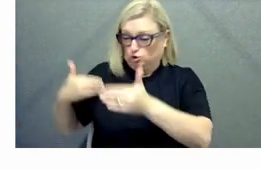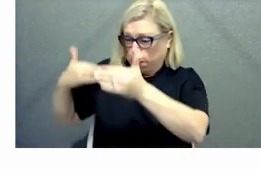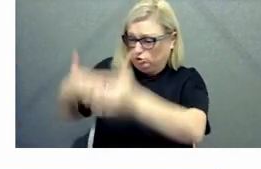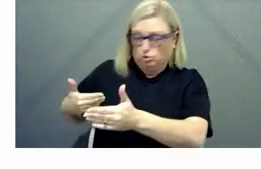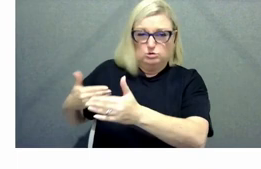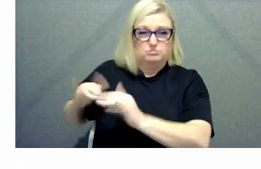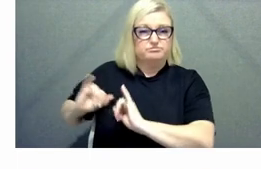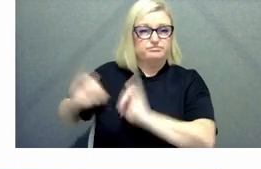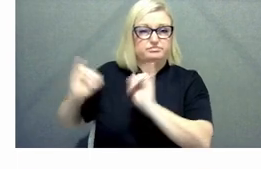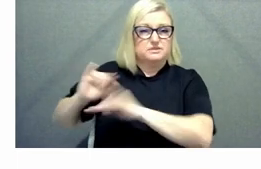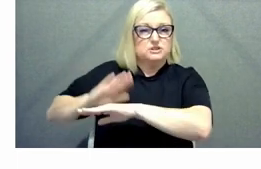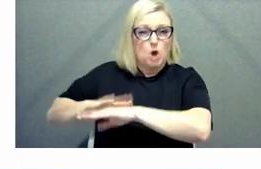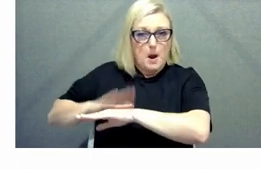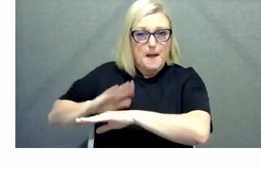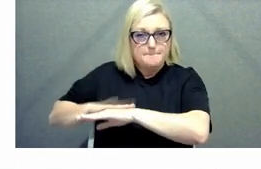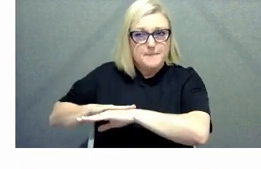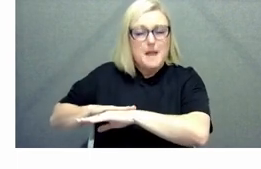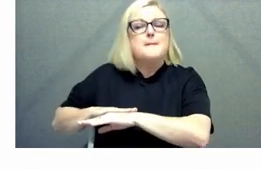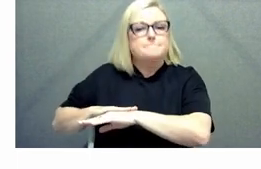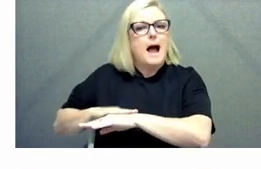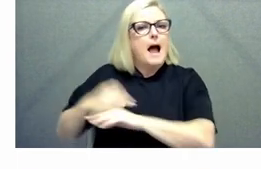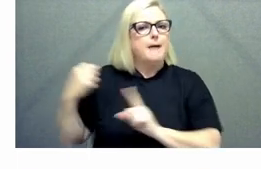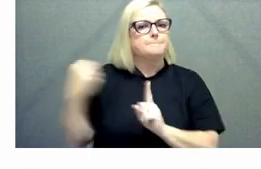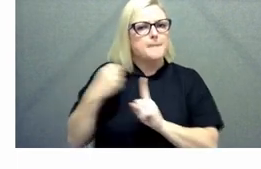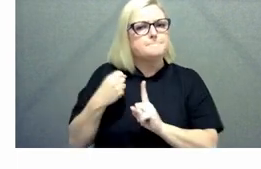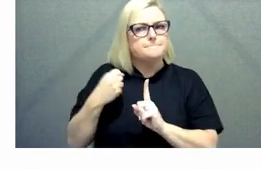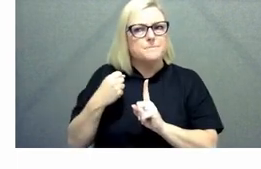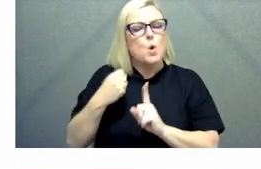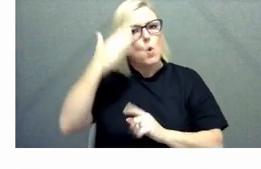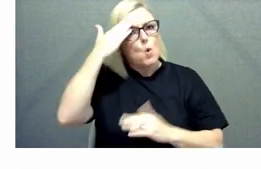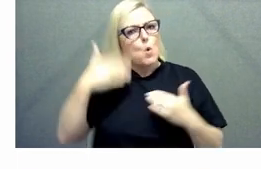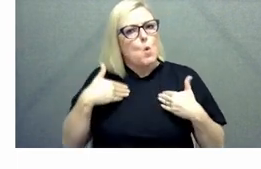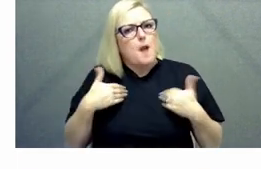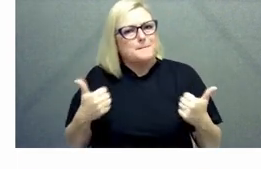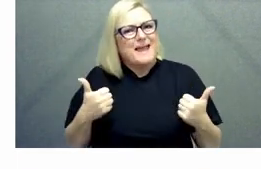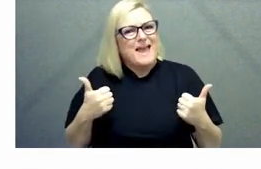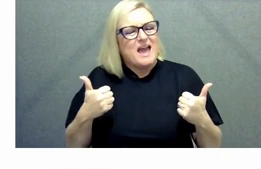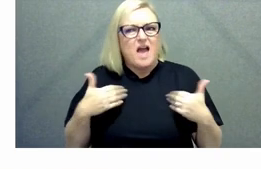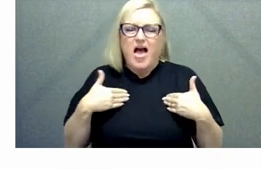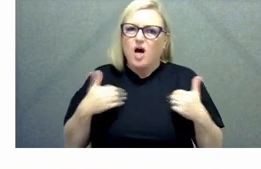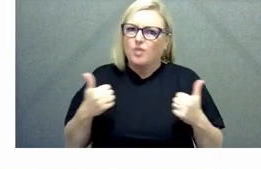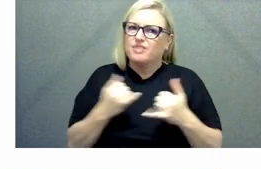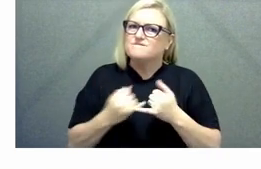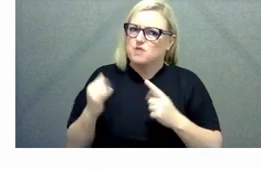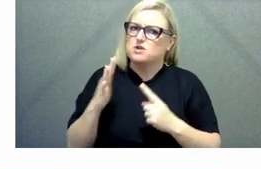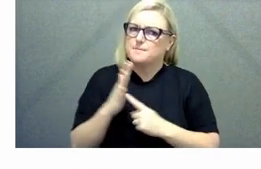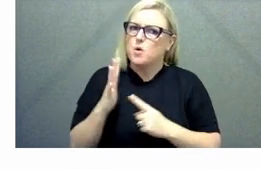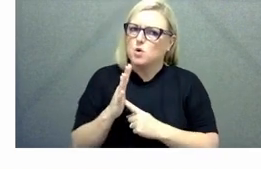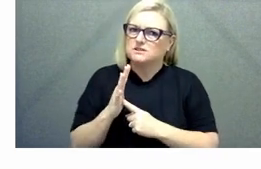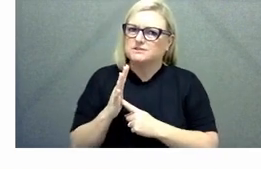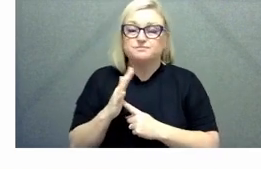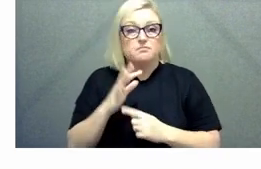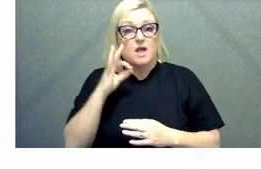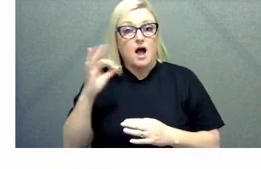importance of of health and well-being um for staff and really taking that seriously jessica did you want to share